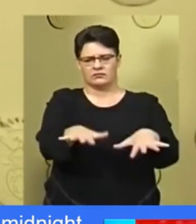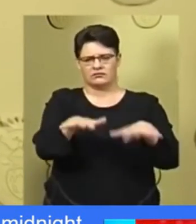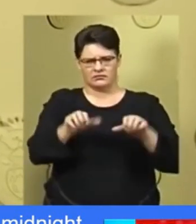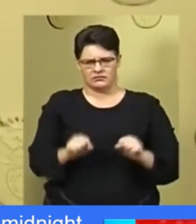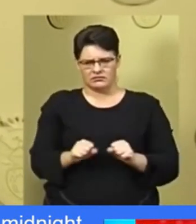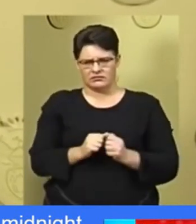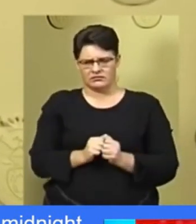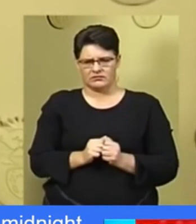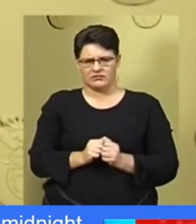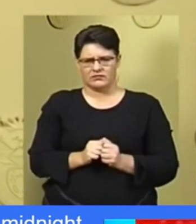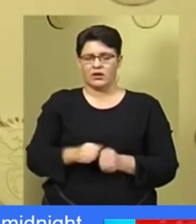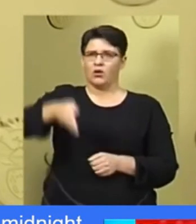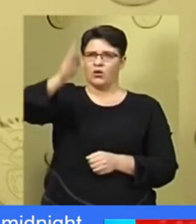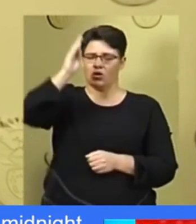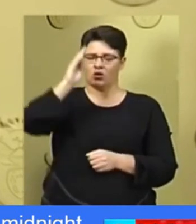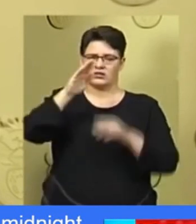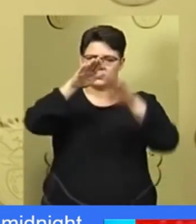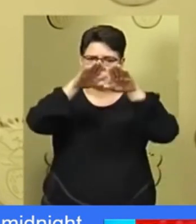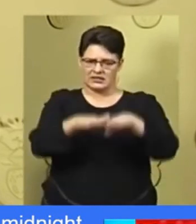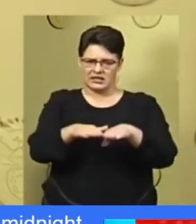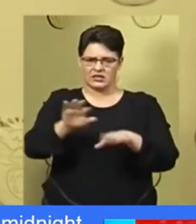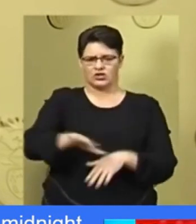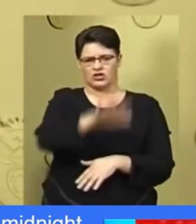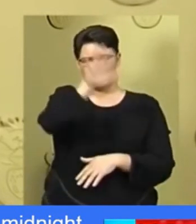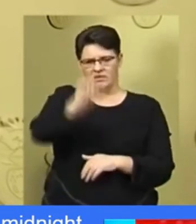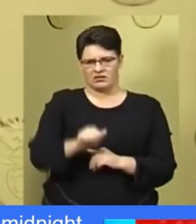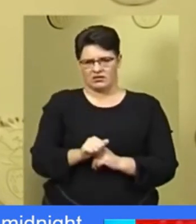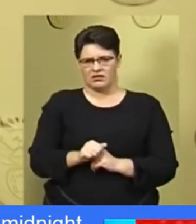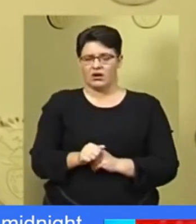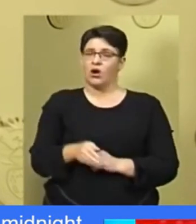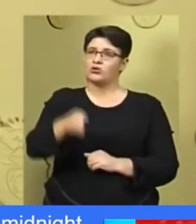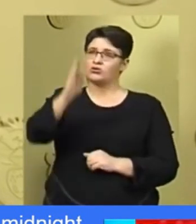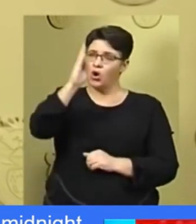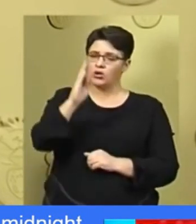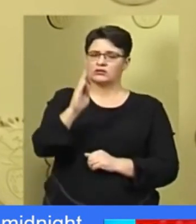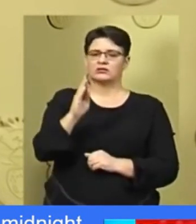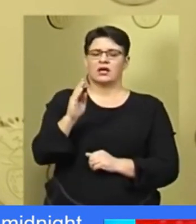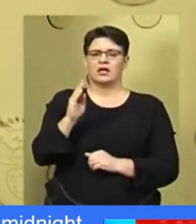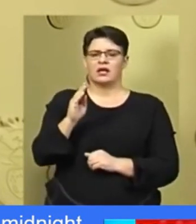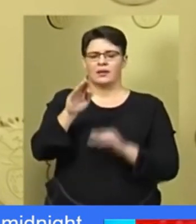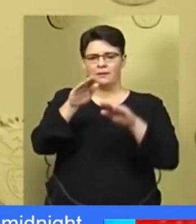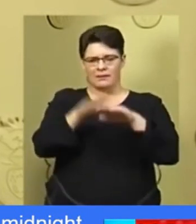God protect our people. God do bless South Africa.